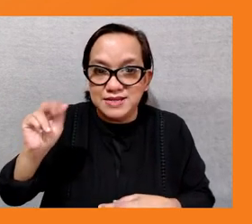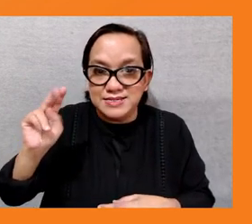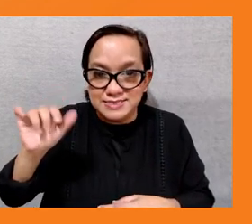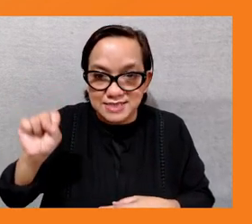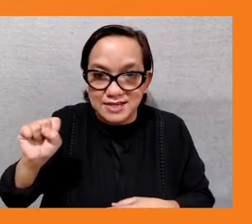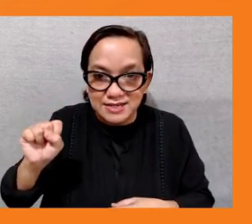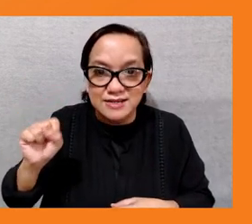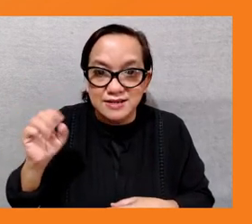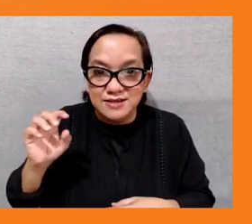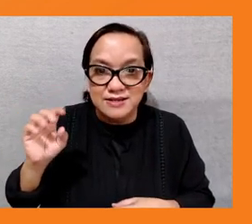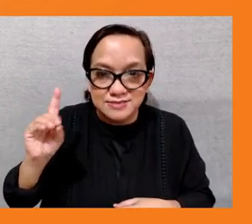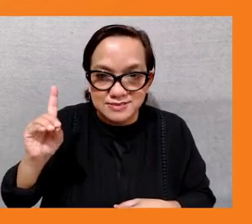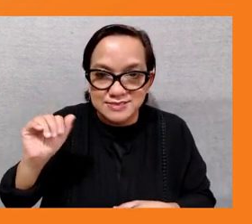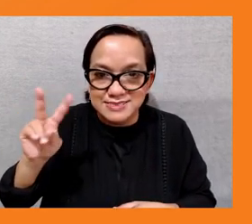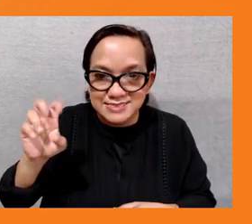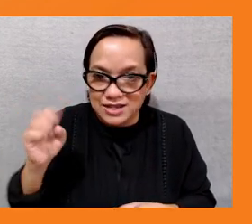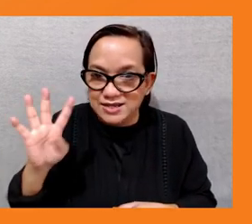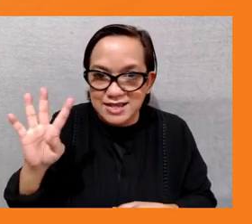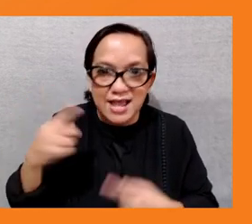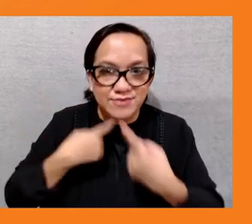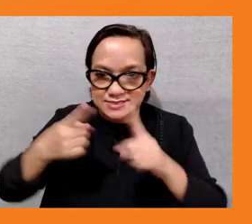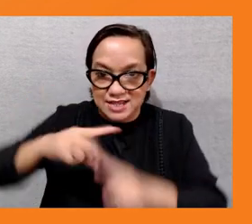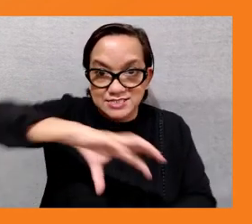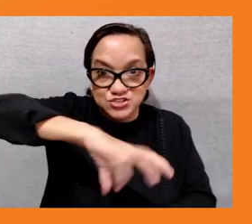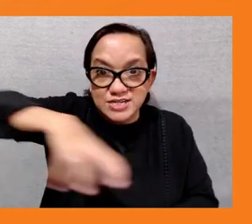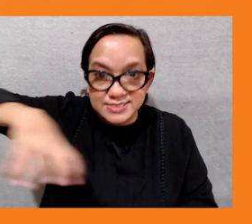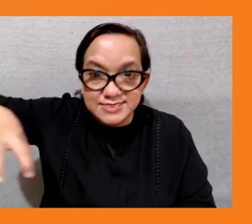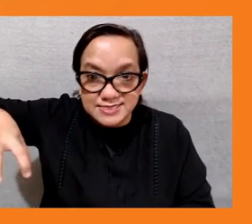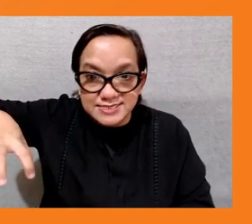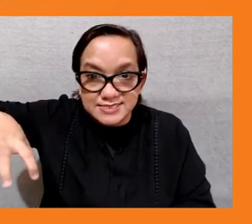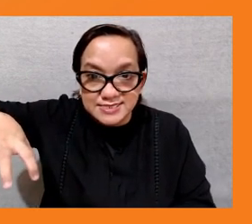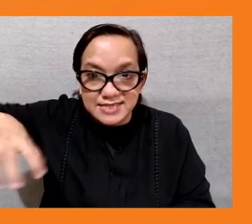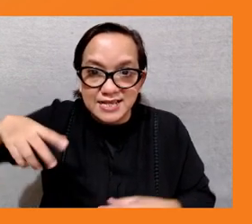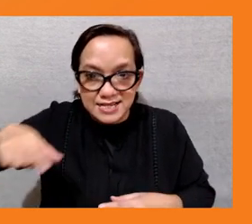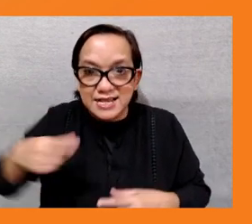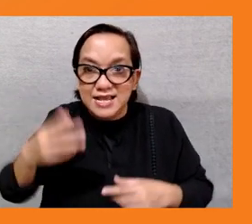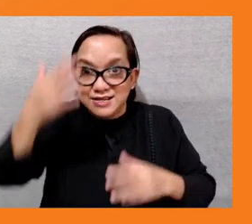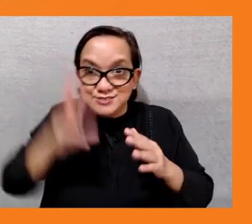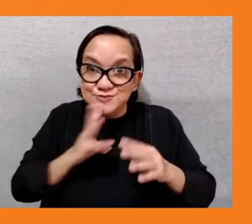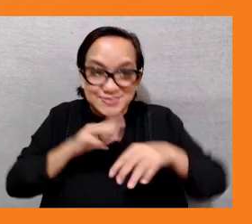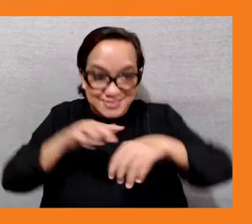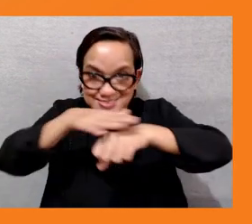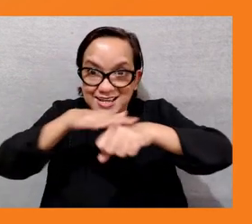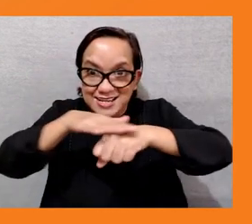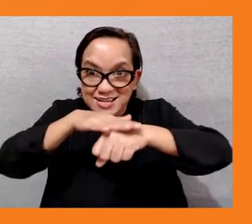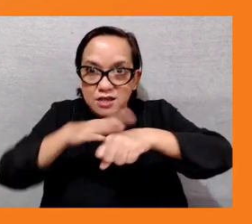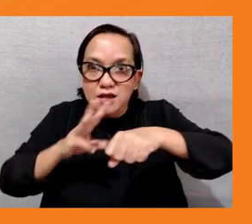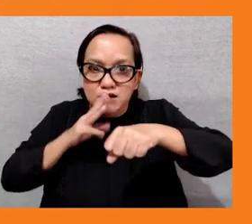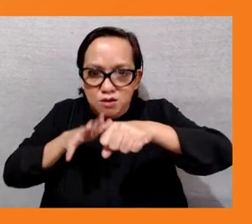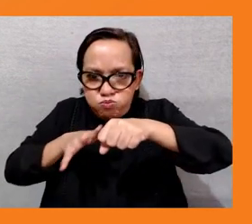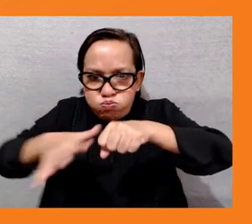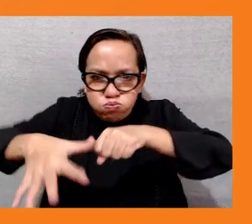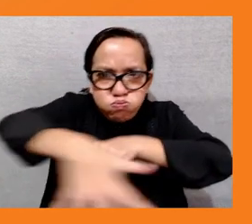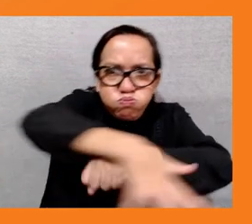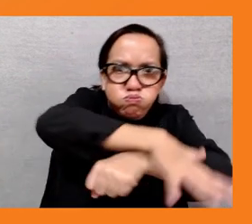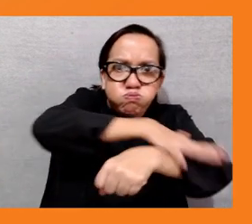um that is already uh um seeing the changes of of climate um impacts right now and